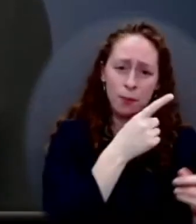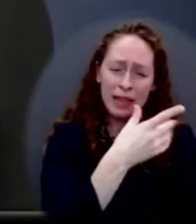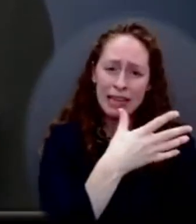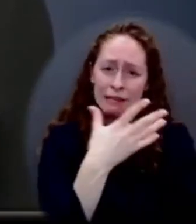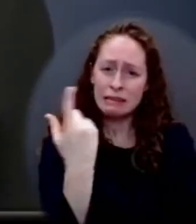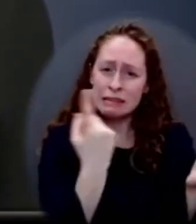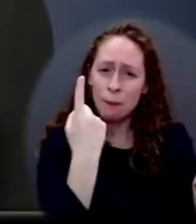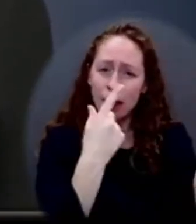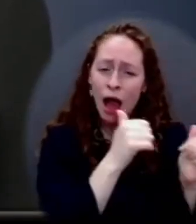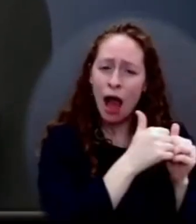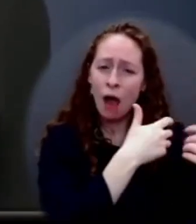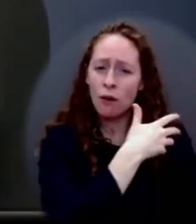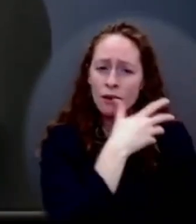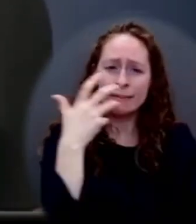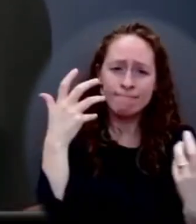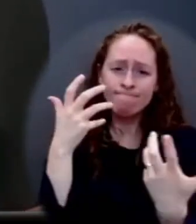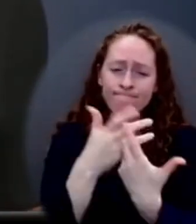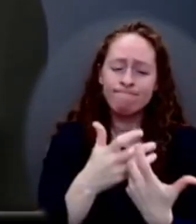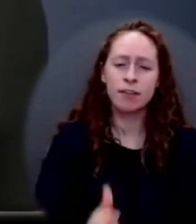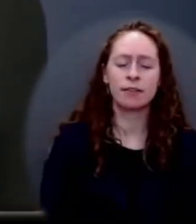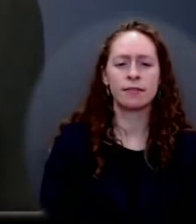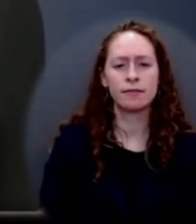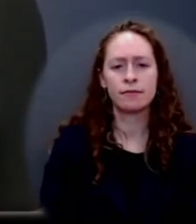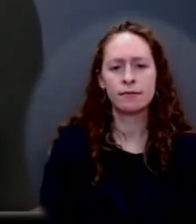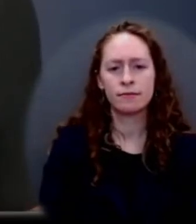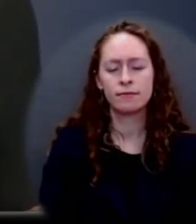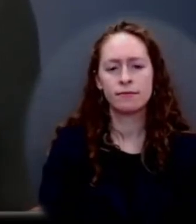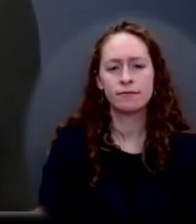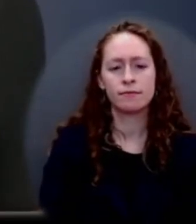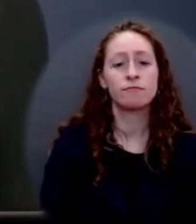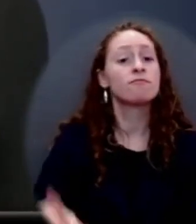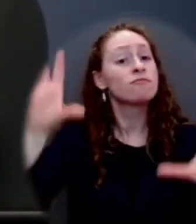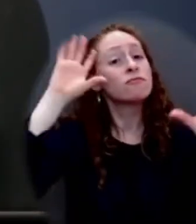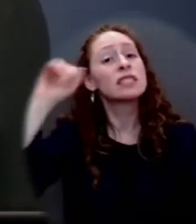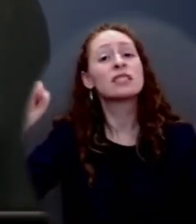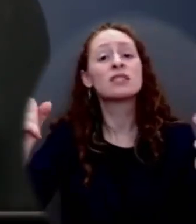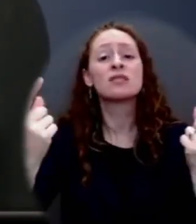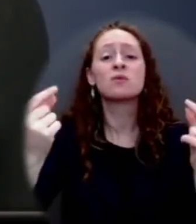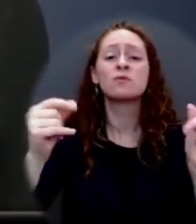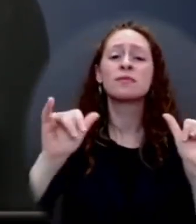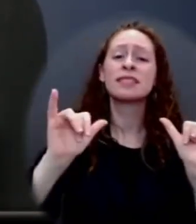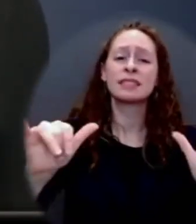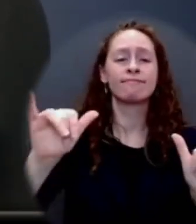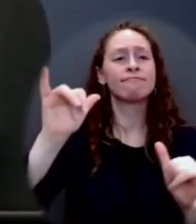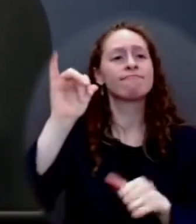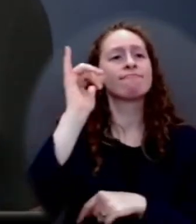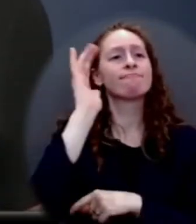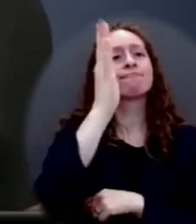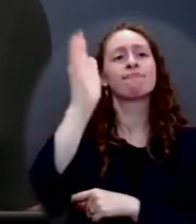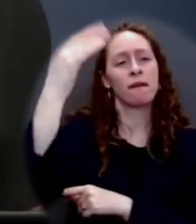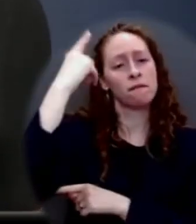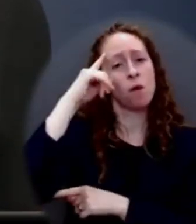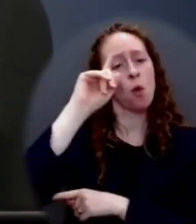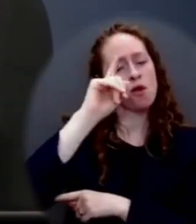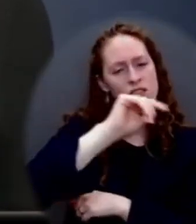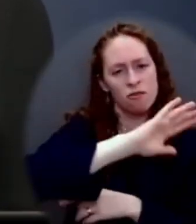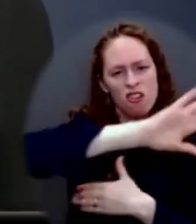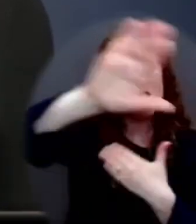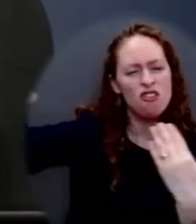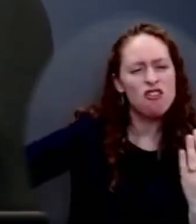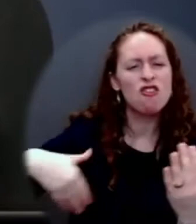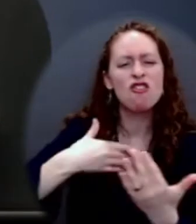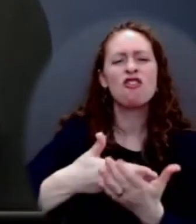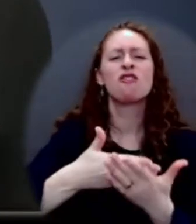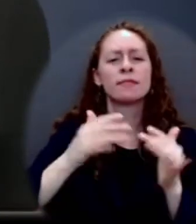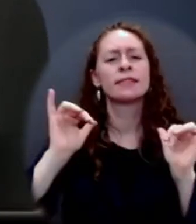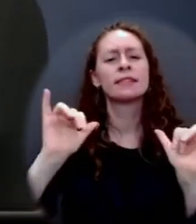to do is speak to everyone in the country, those who didn't vote for him, those who may not believe he is the legitimate president, about what he wants to do